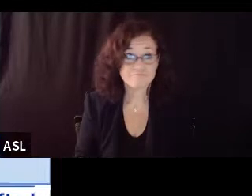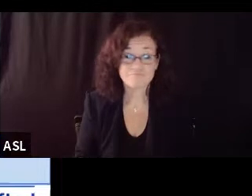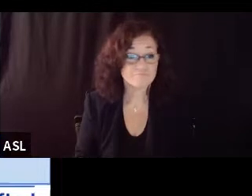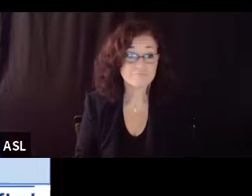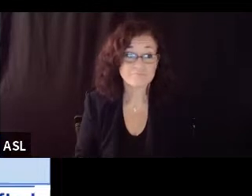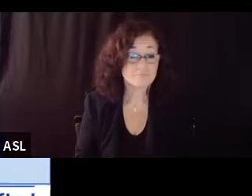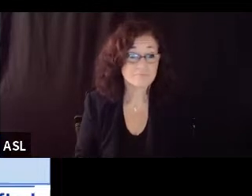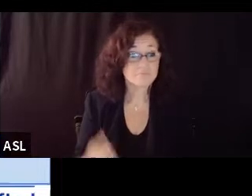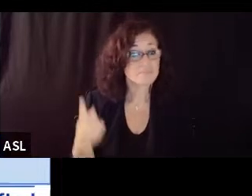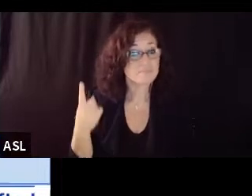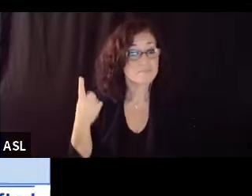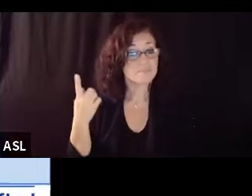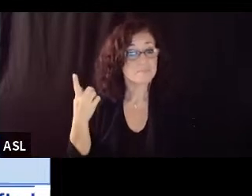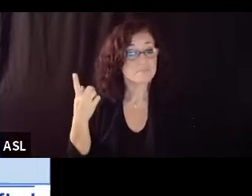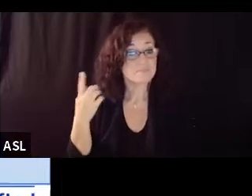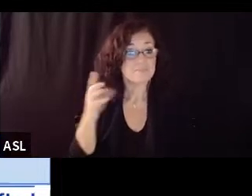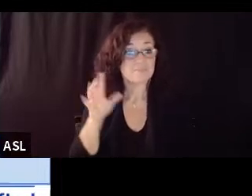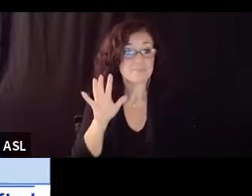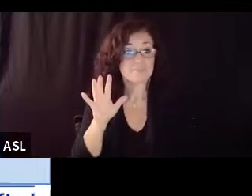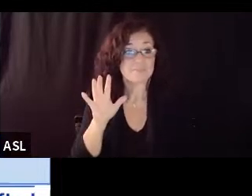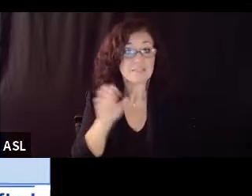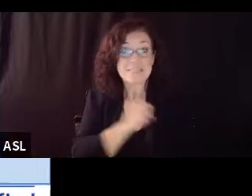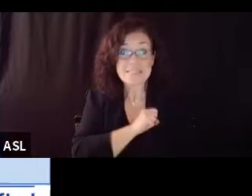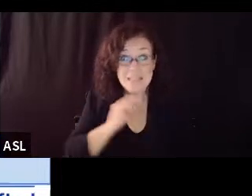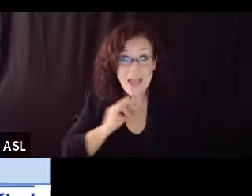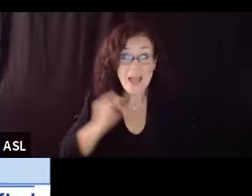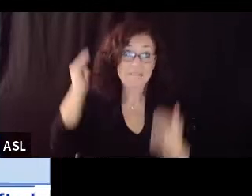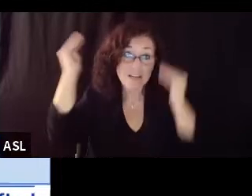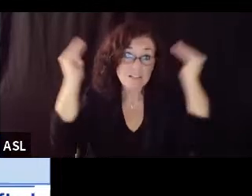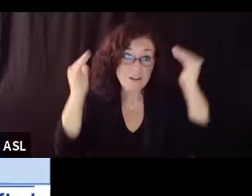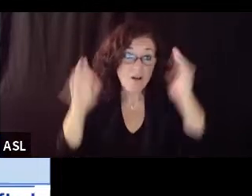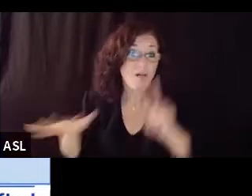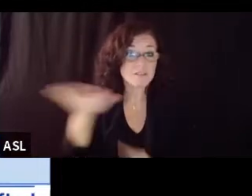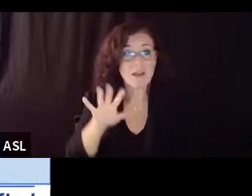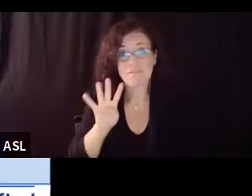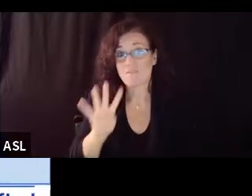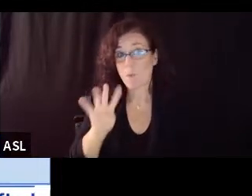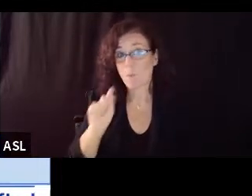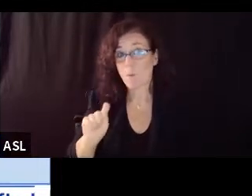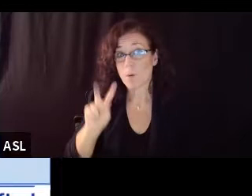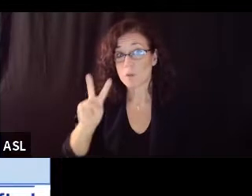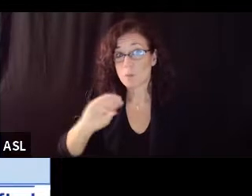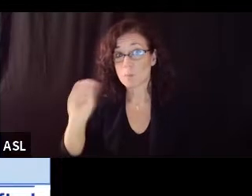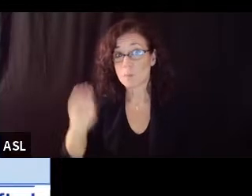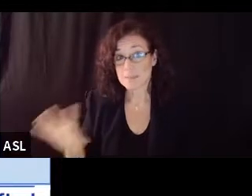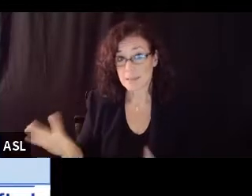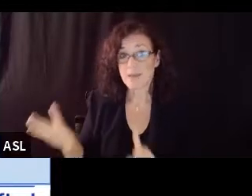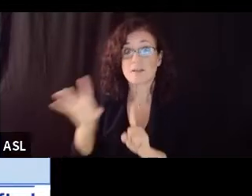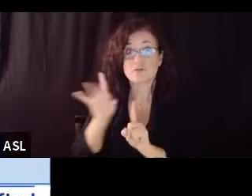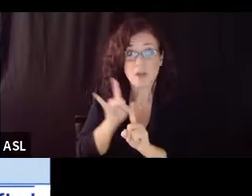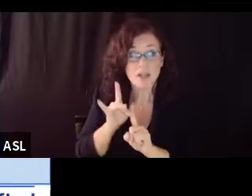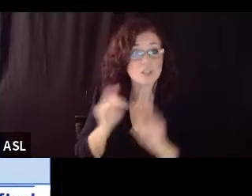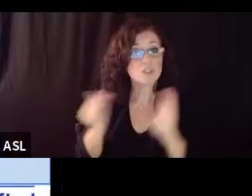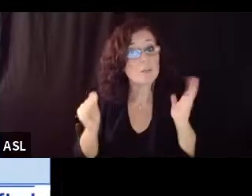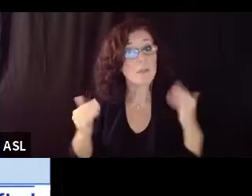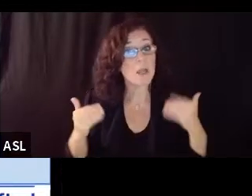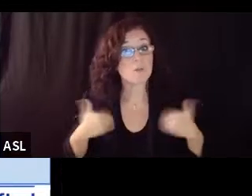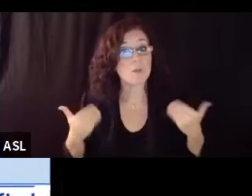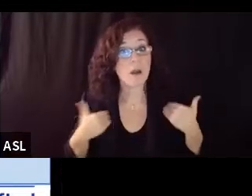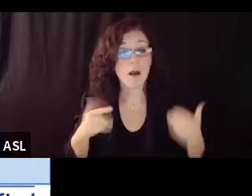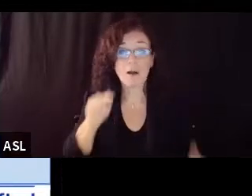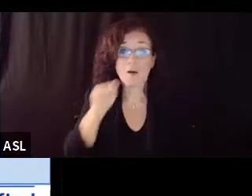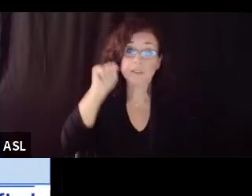a 4.2 percent um positive positive rate um amongst those individuals